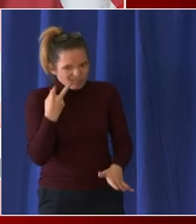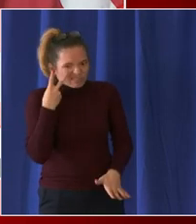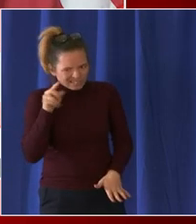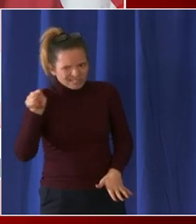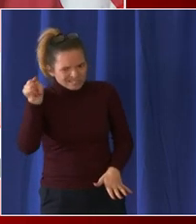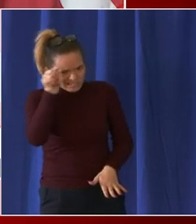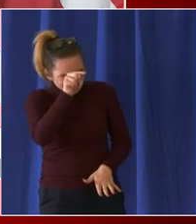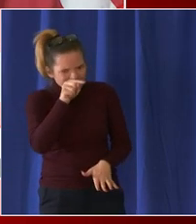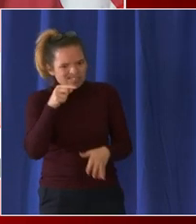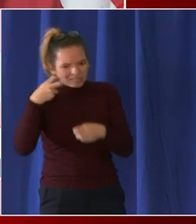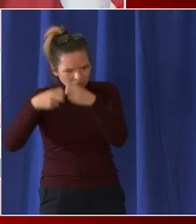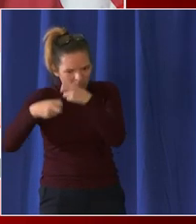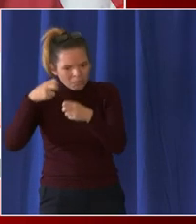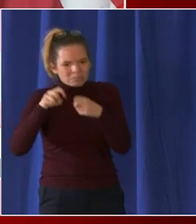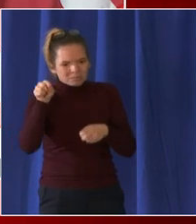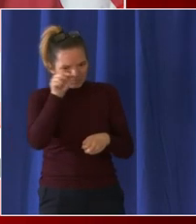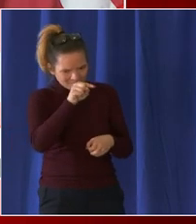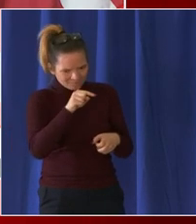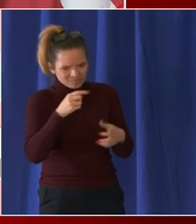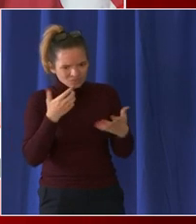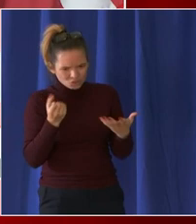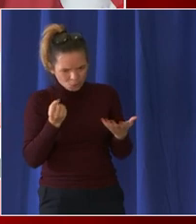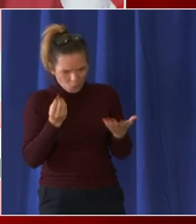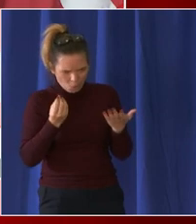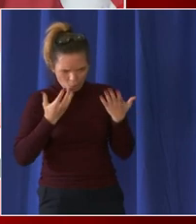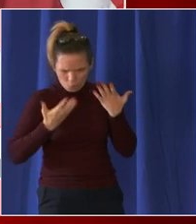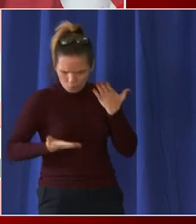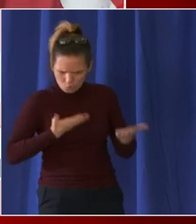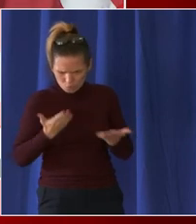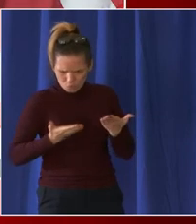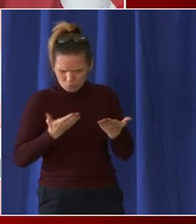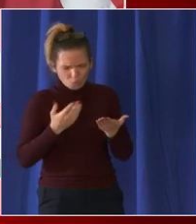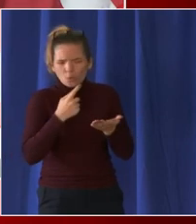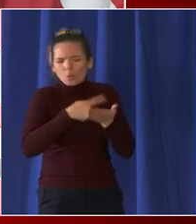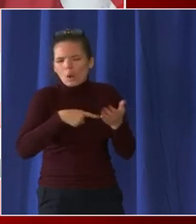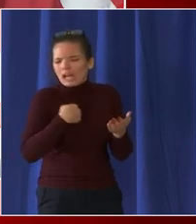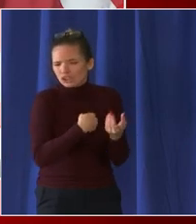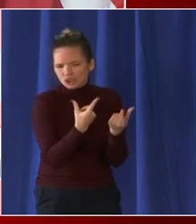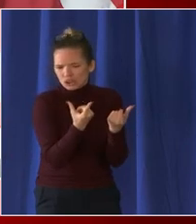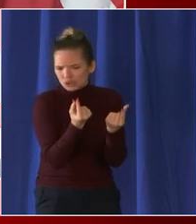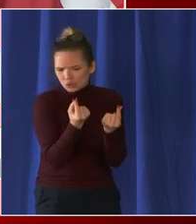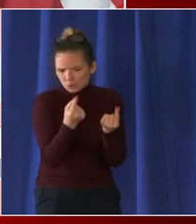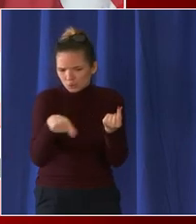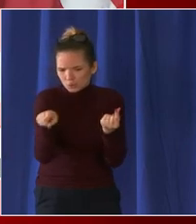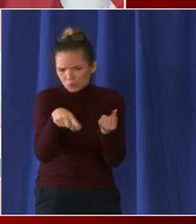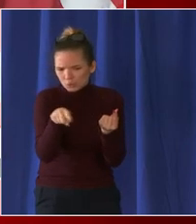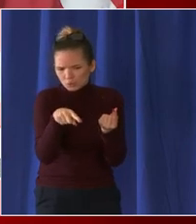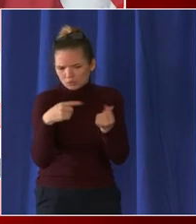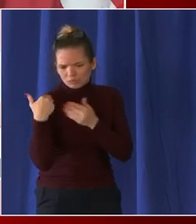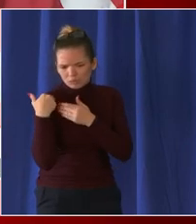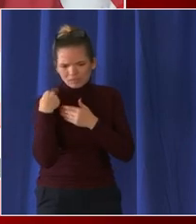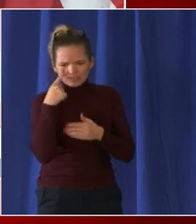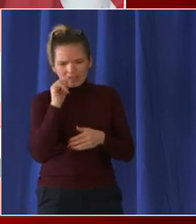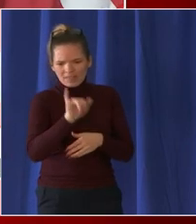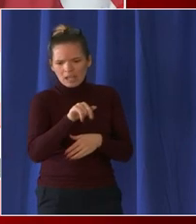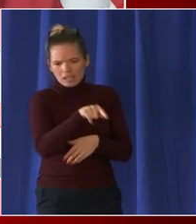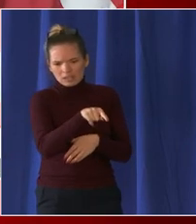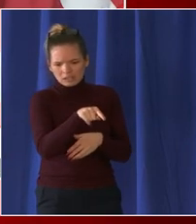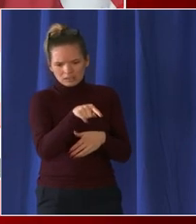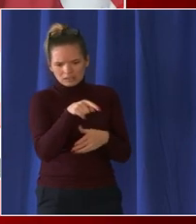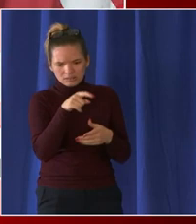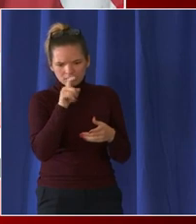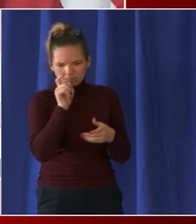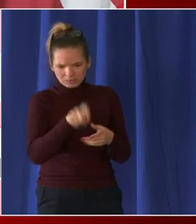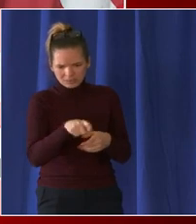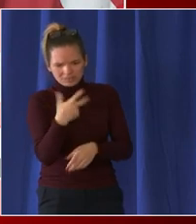able to staff and being able to staff with people who would have to play this role what do you say to